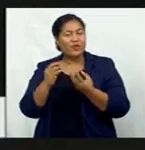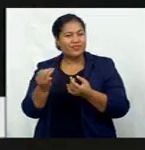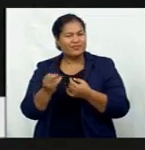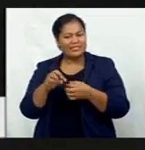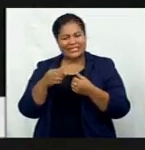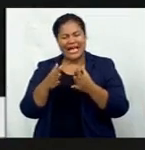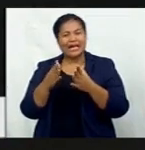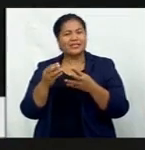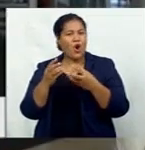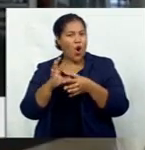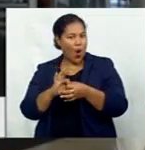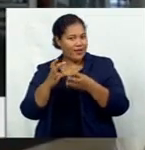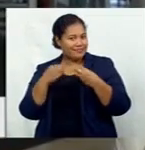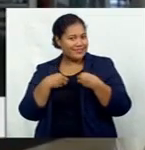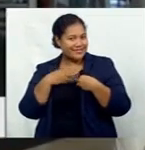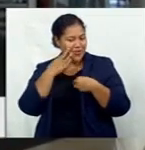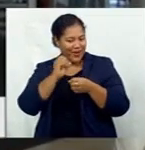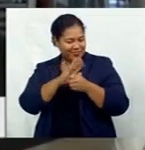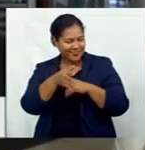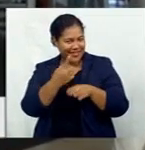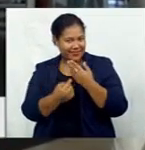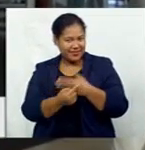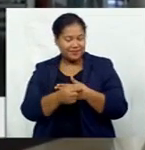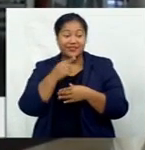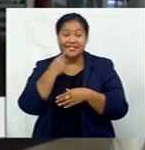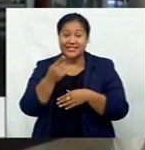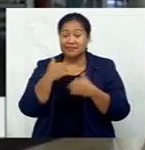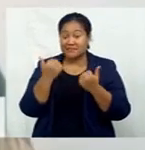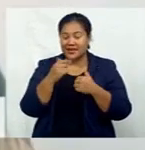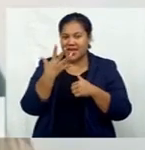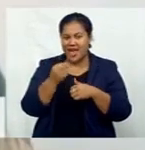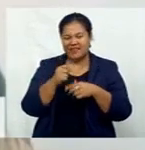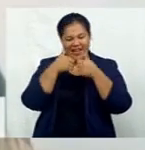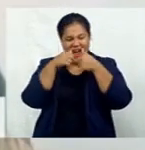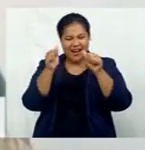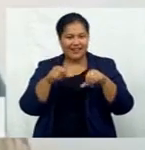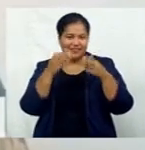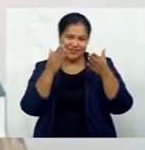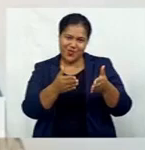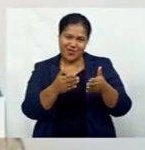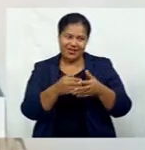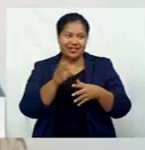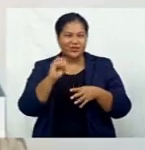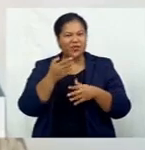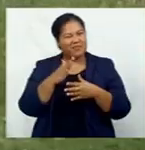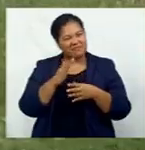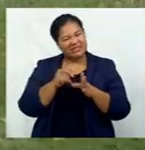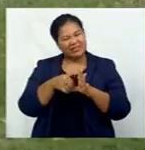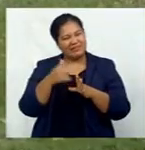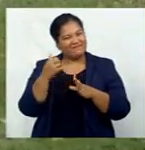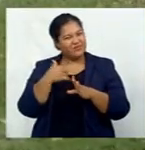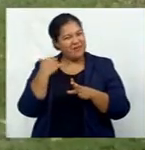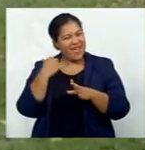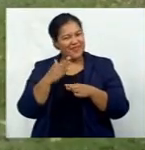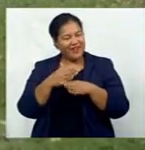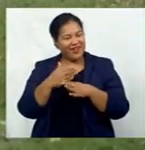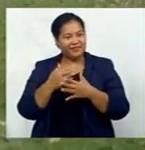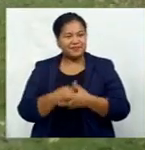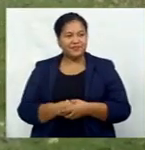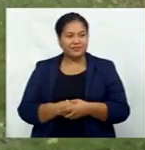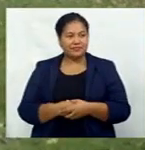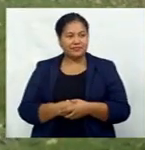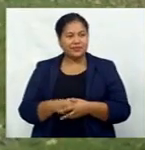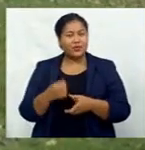business during the COVID period. He adds many have gone into agriculture and they may not return. We'll also need to